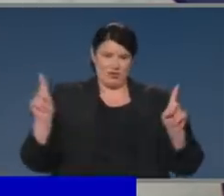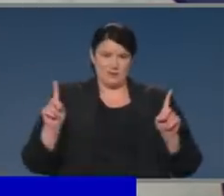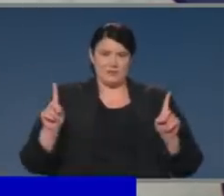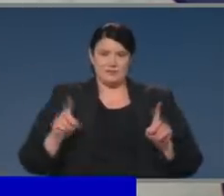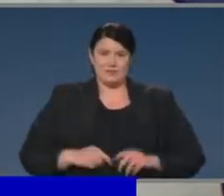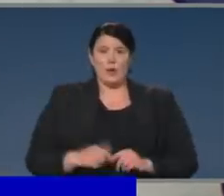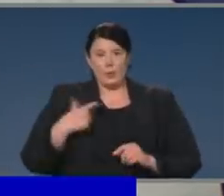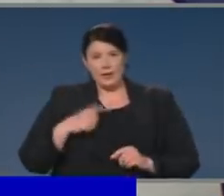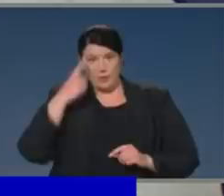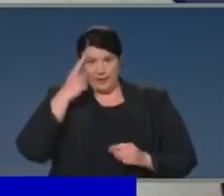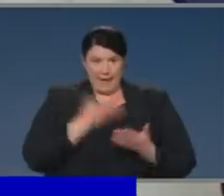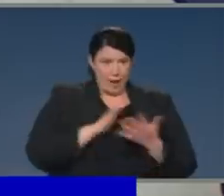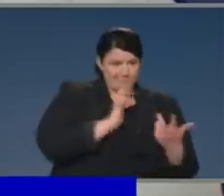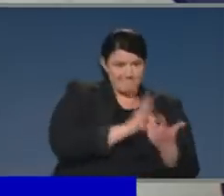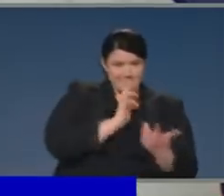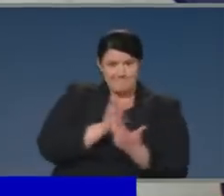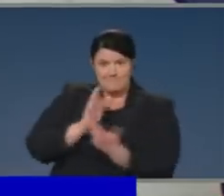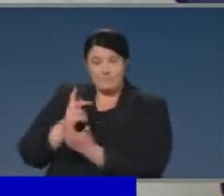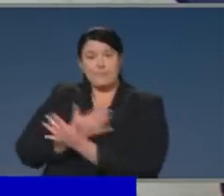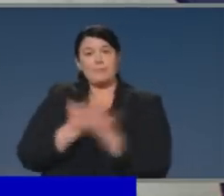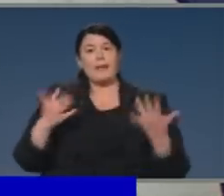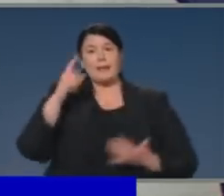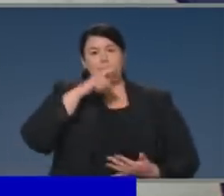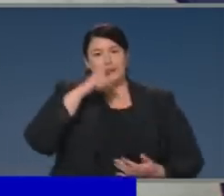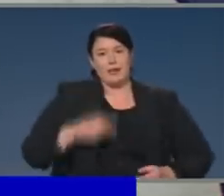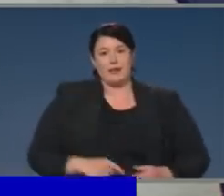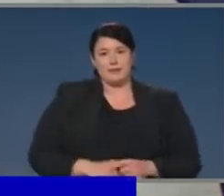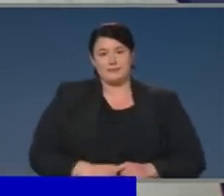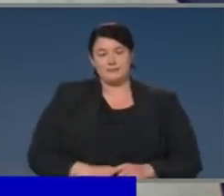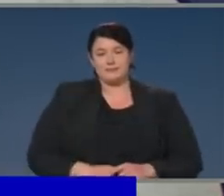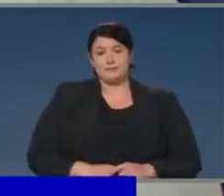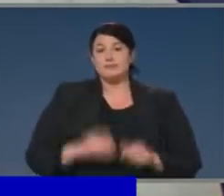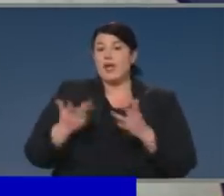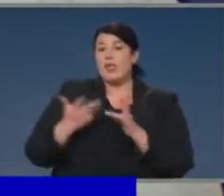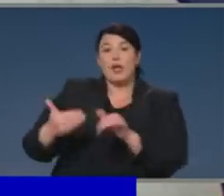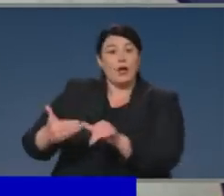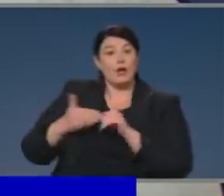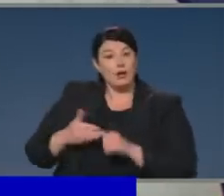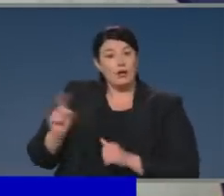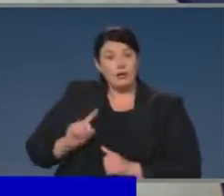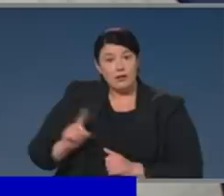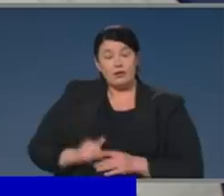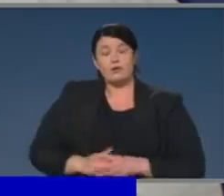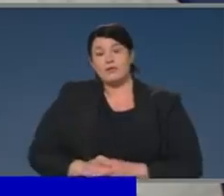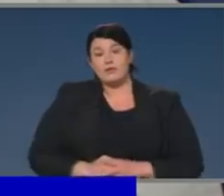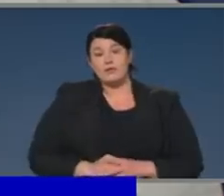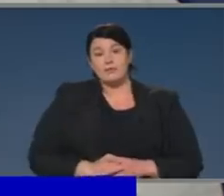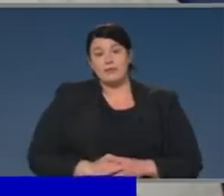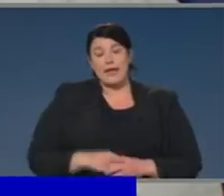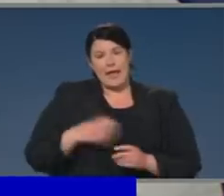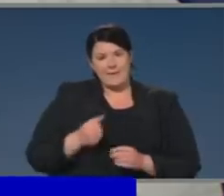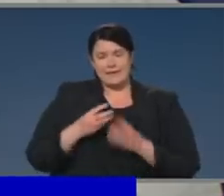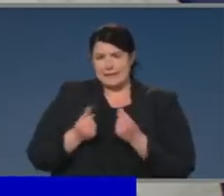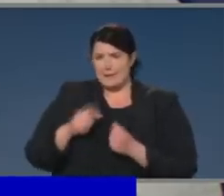And we need to address that diversity. We also heard very, very strongly about the fact that there are particular vulnerable